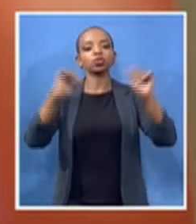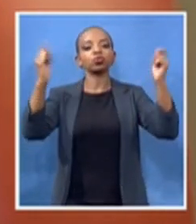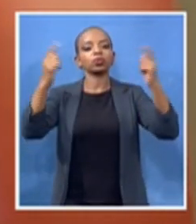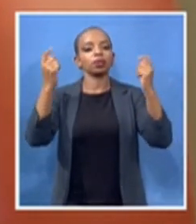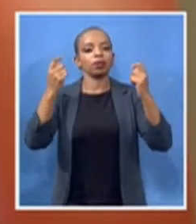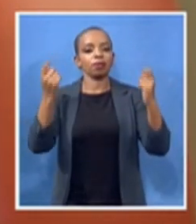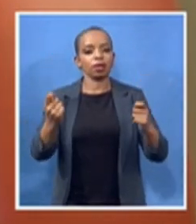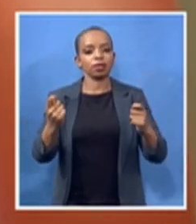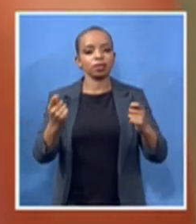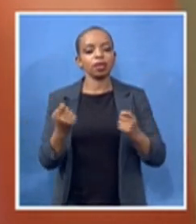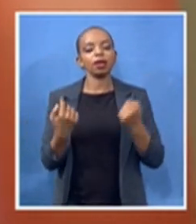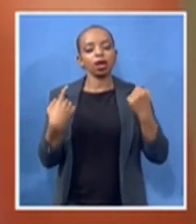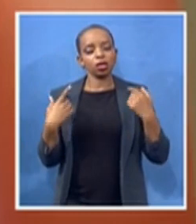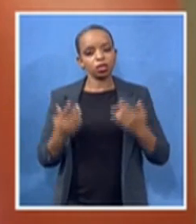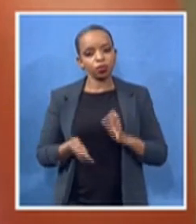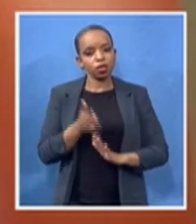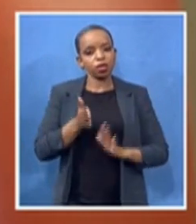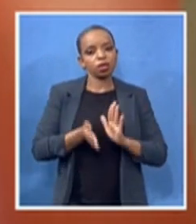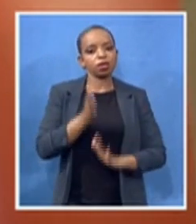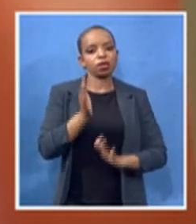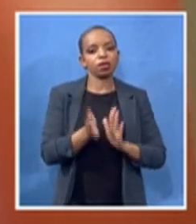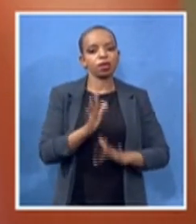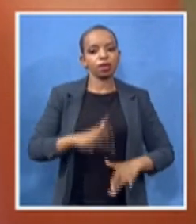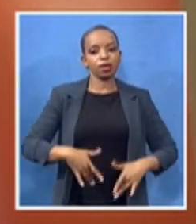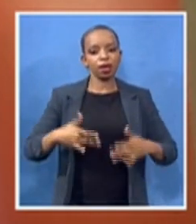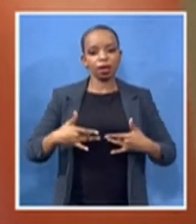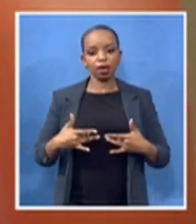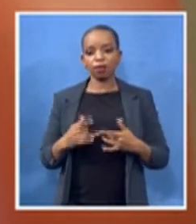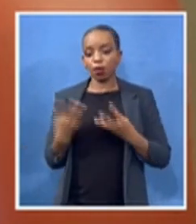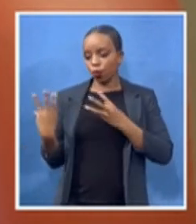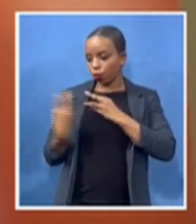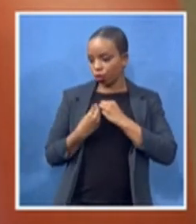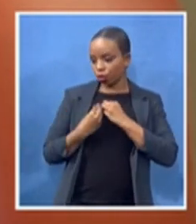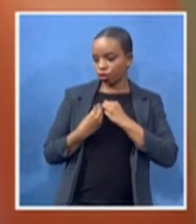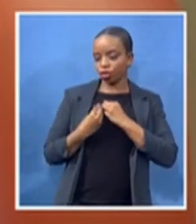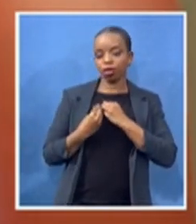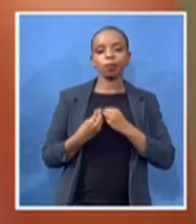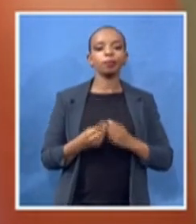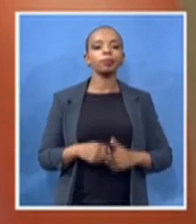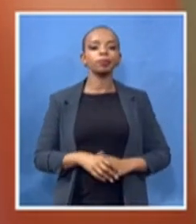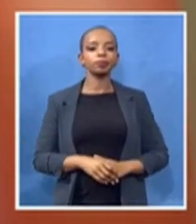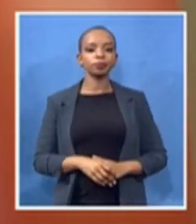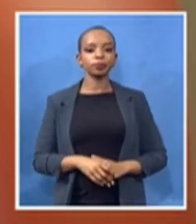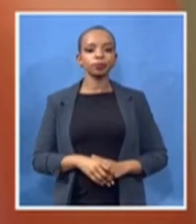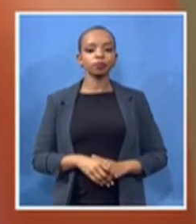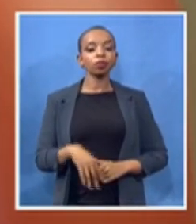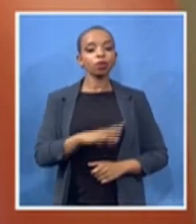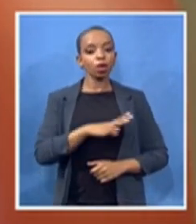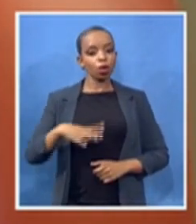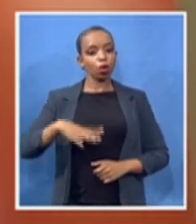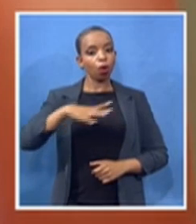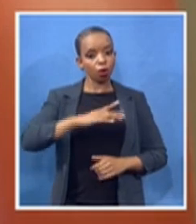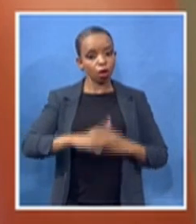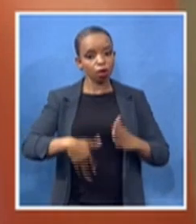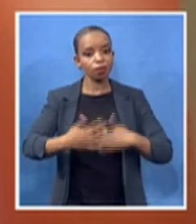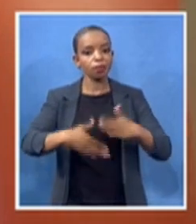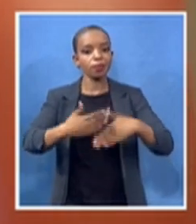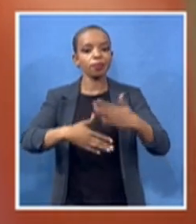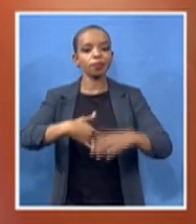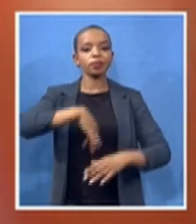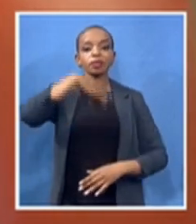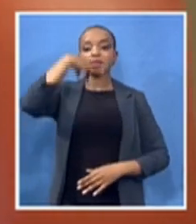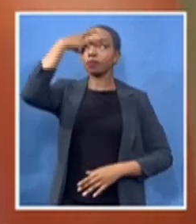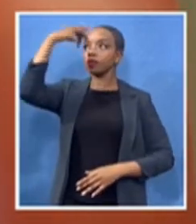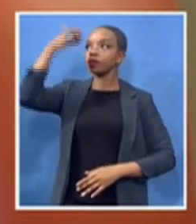level long live the undying spirit of mama charlotte mania mclayge long live